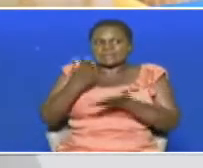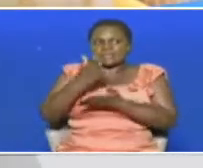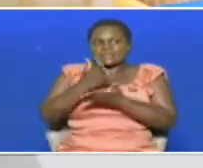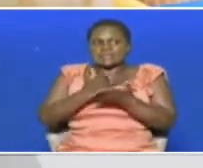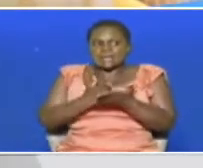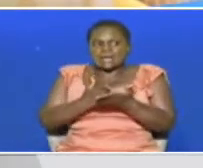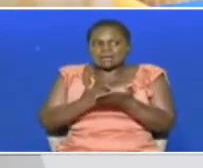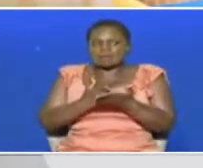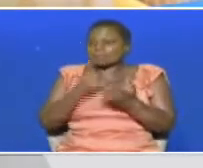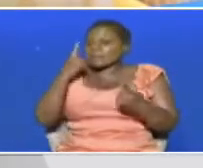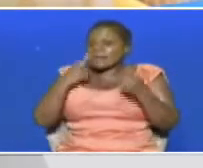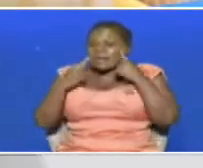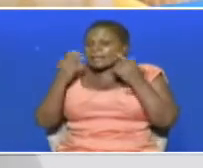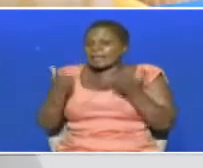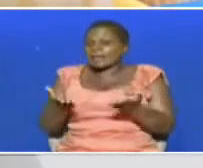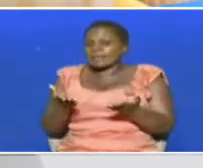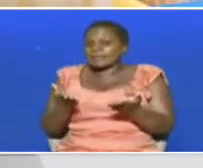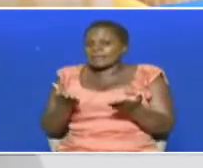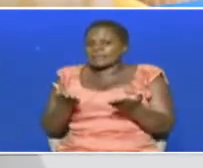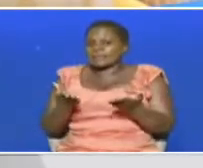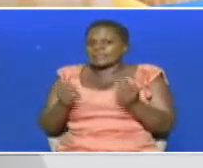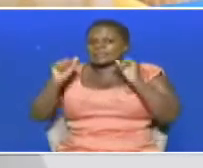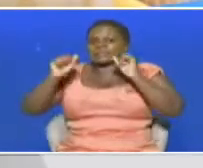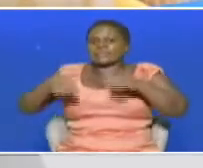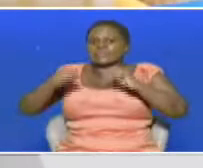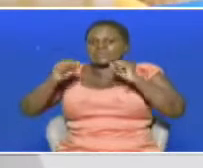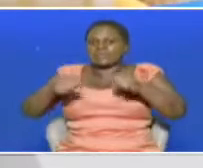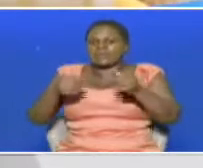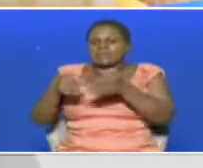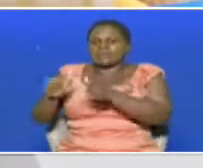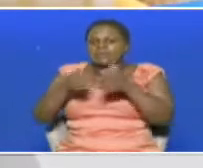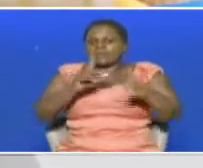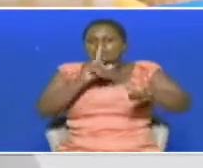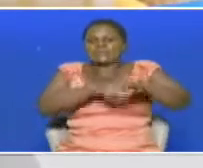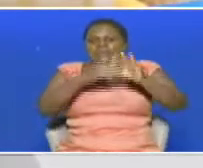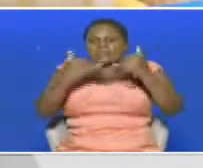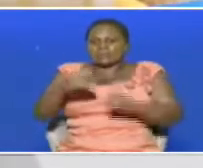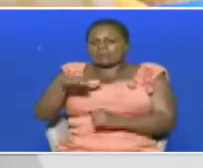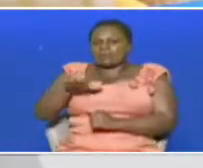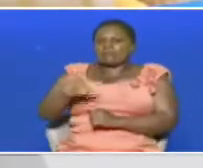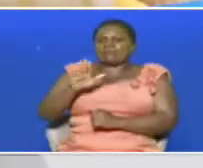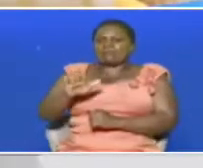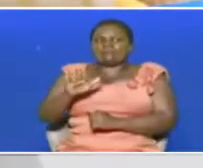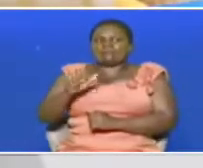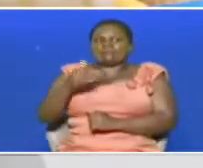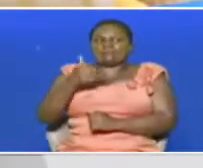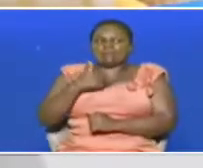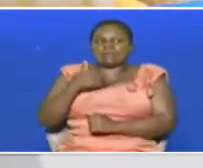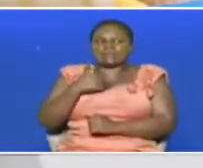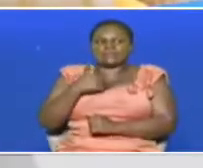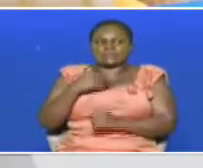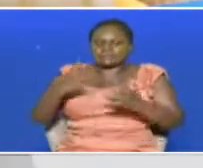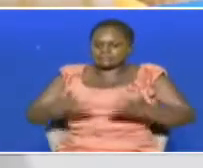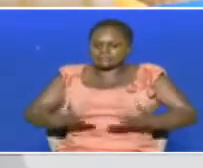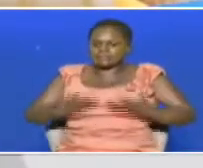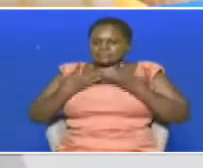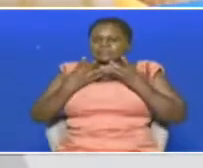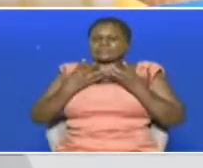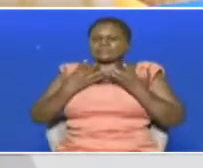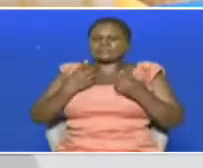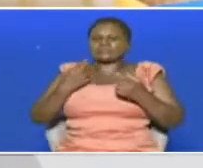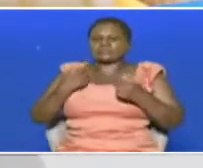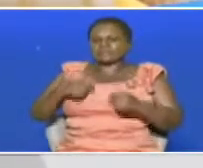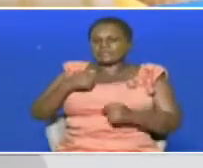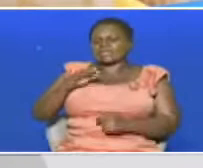some of them are breaking down, because this could be the opportune time for them to express what they are going